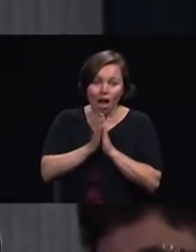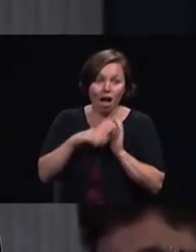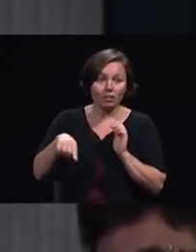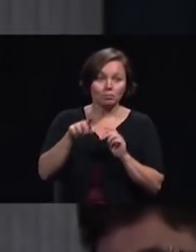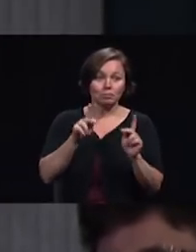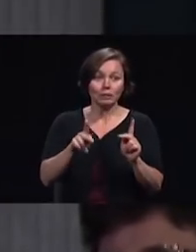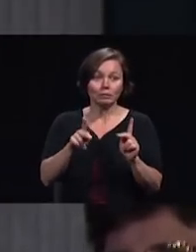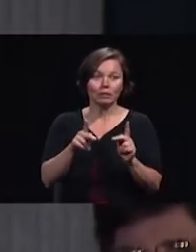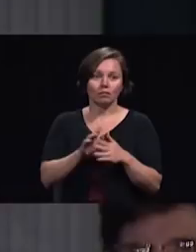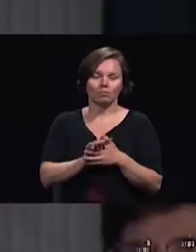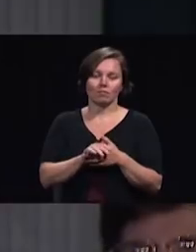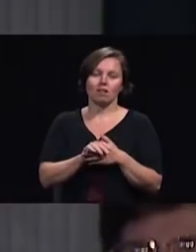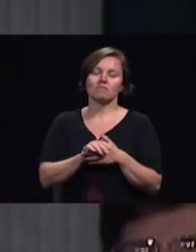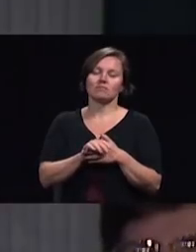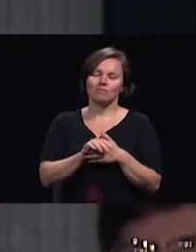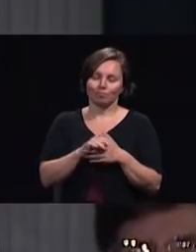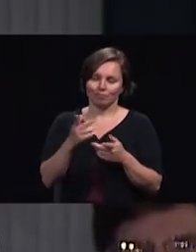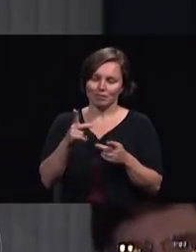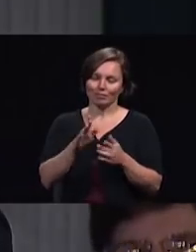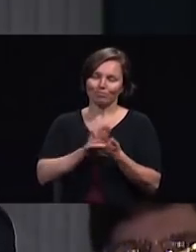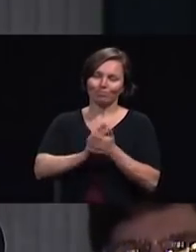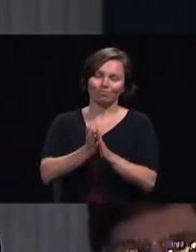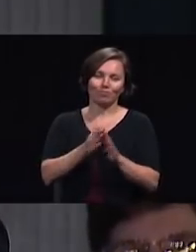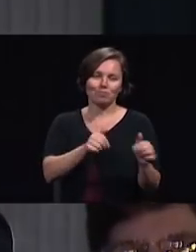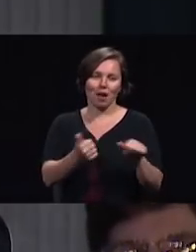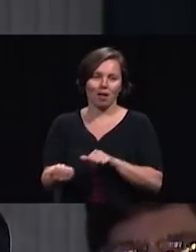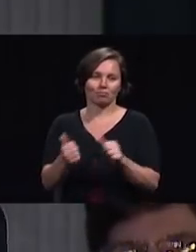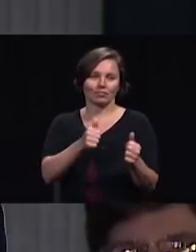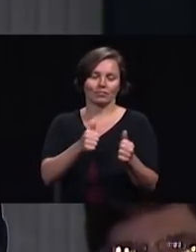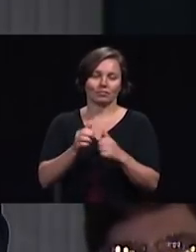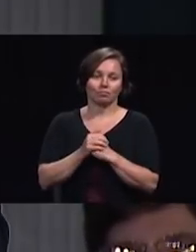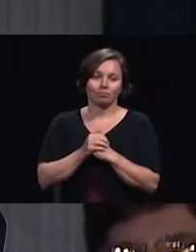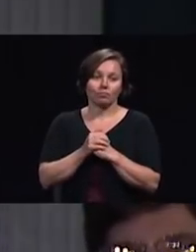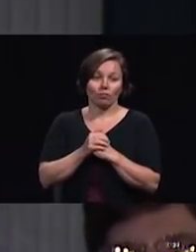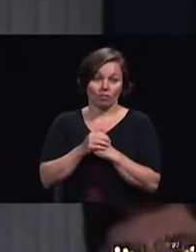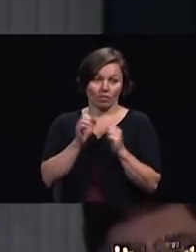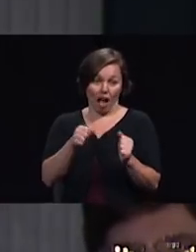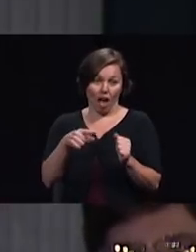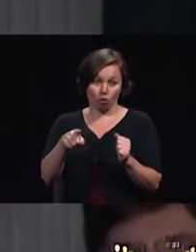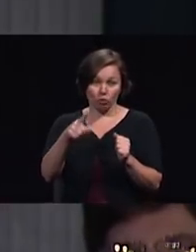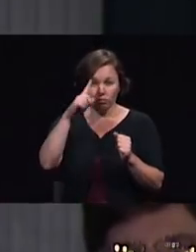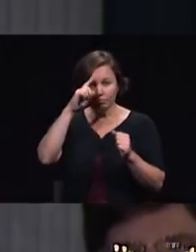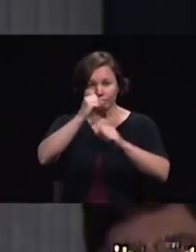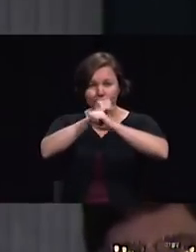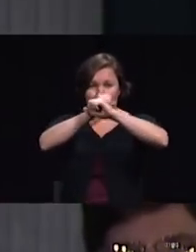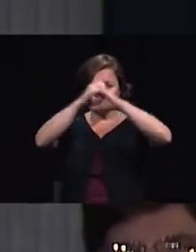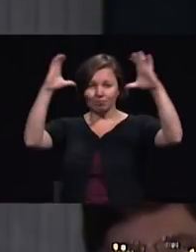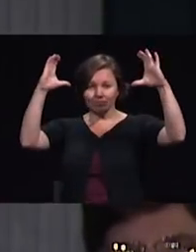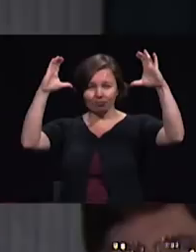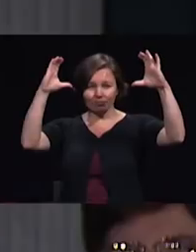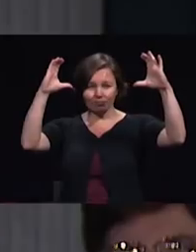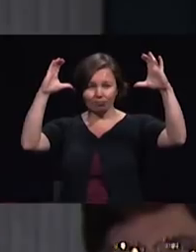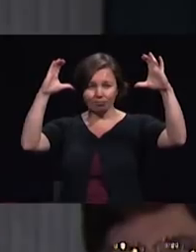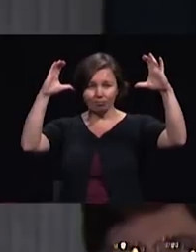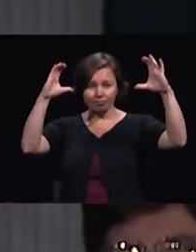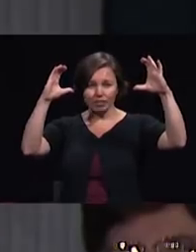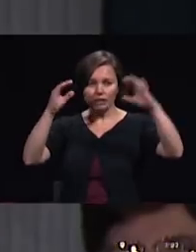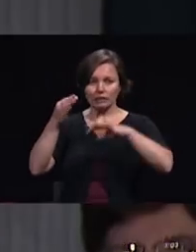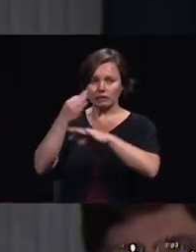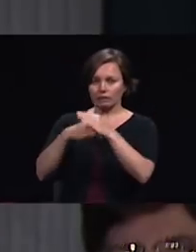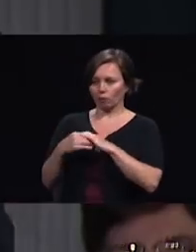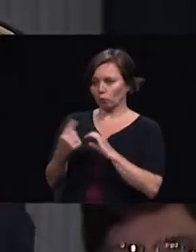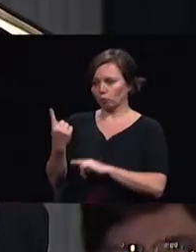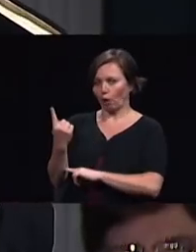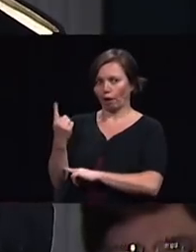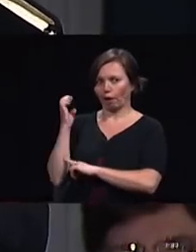the church are growing let me tell you can you imagine instead of having or expecting just one evangelist to come